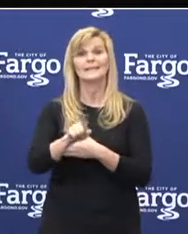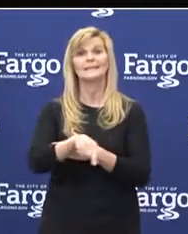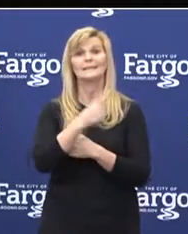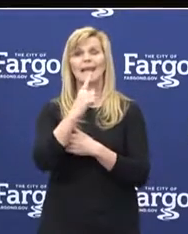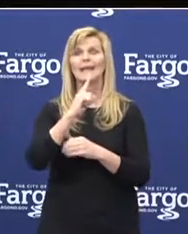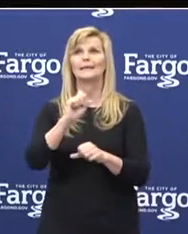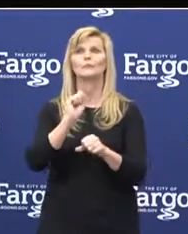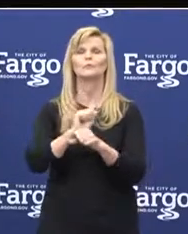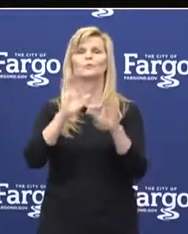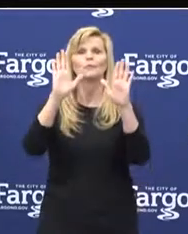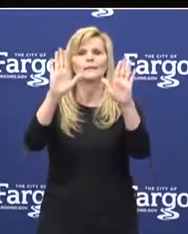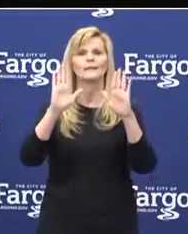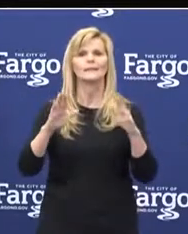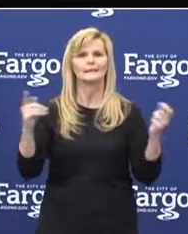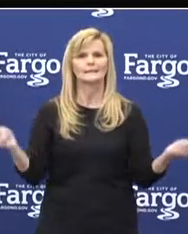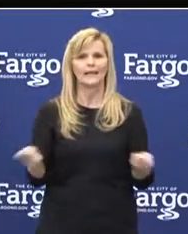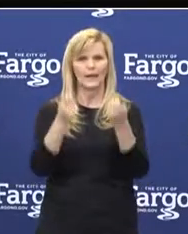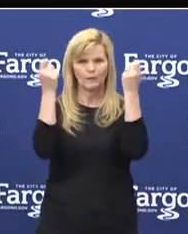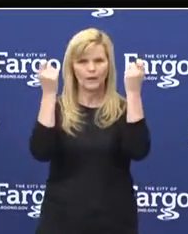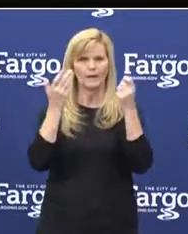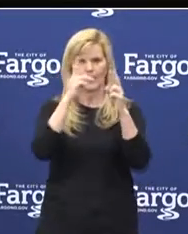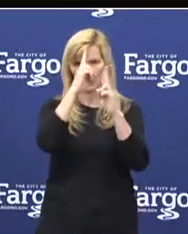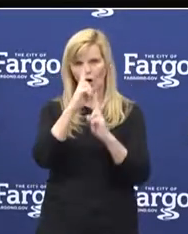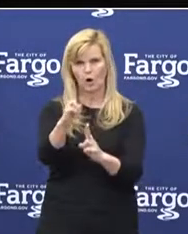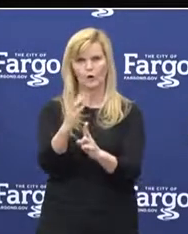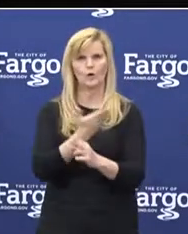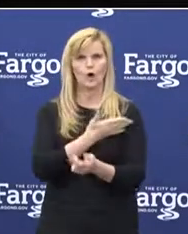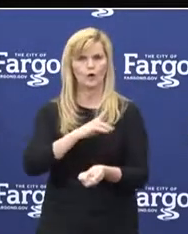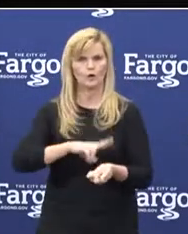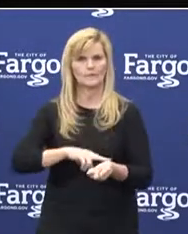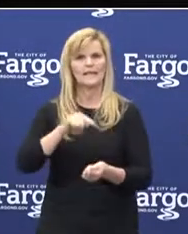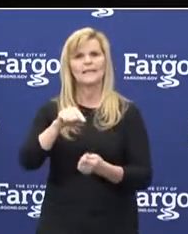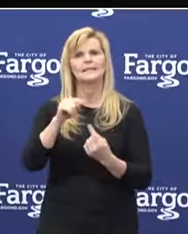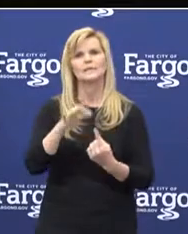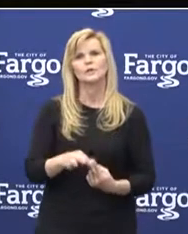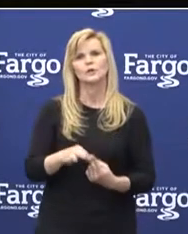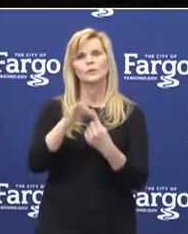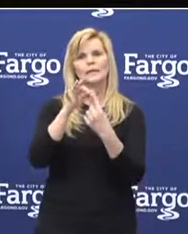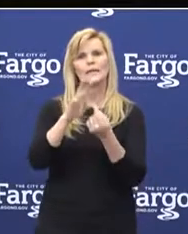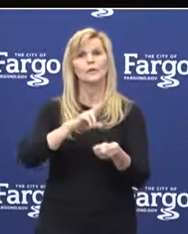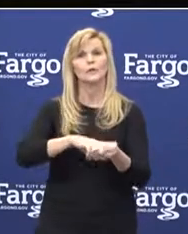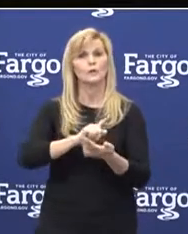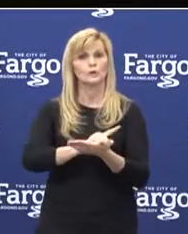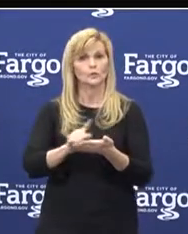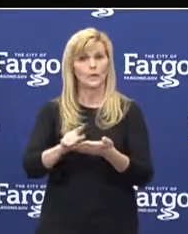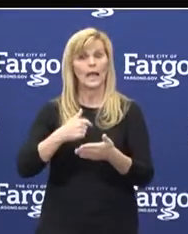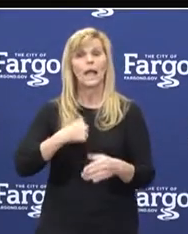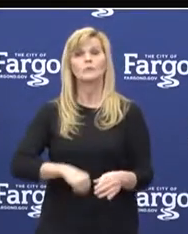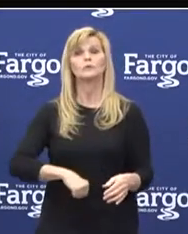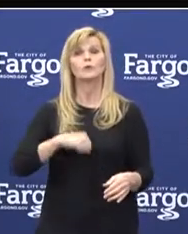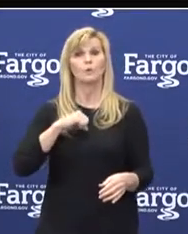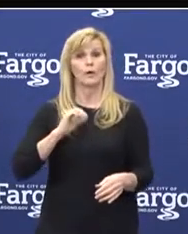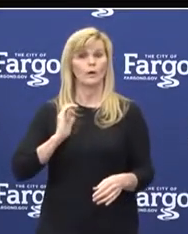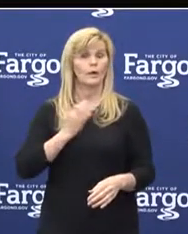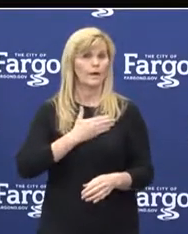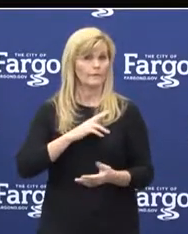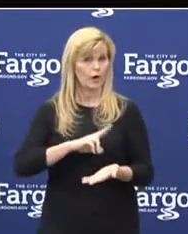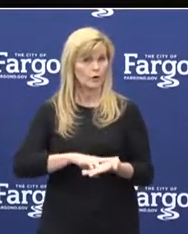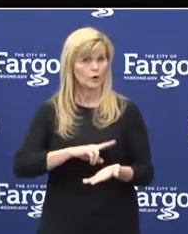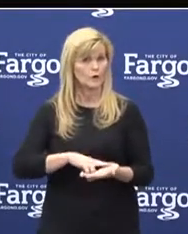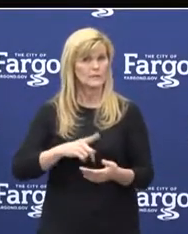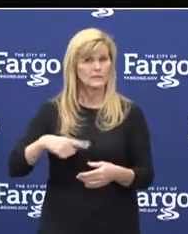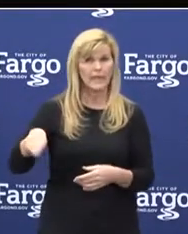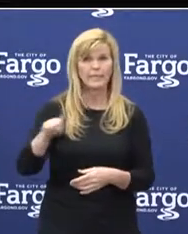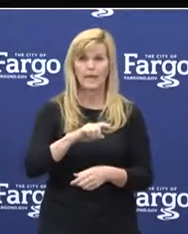celebrate and honor our nurses. This is a unique Nurses Week and I am so proud of how our nurses have responded